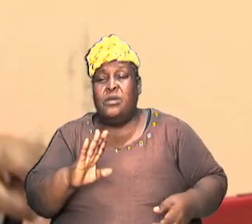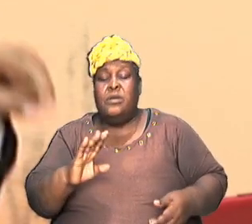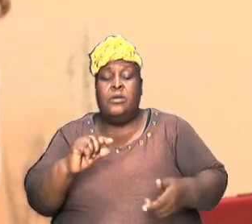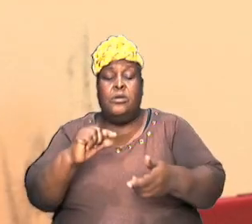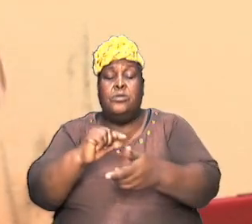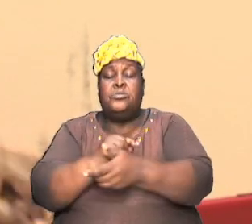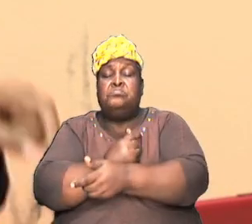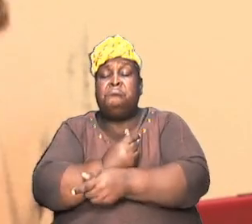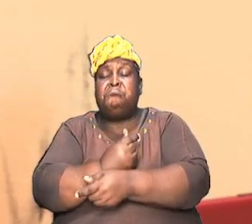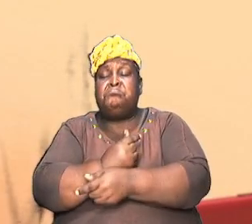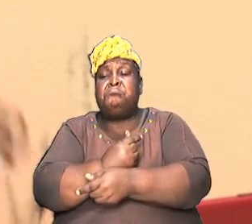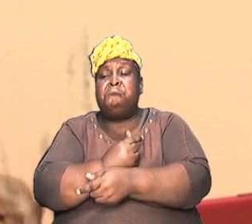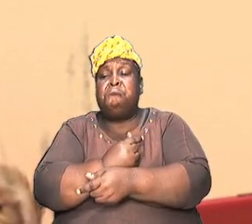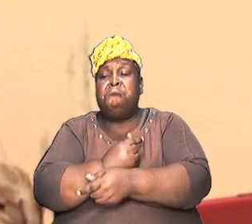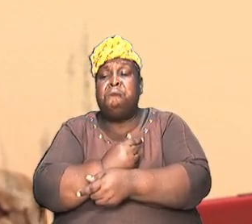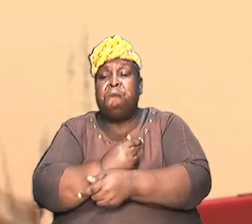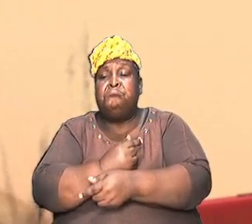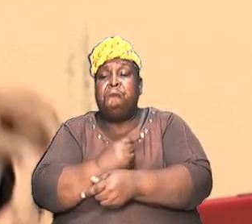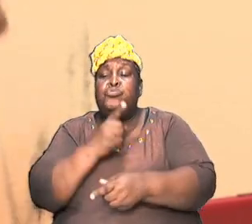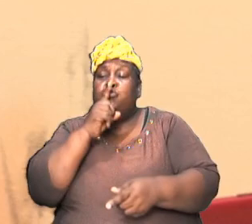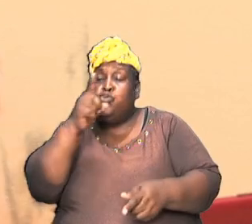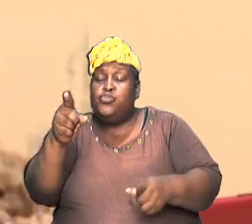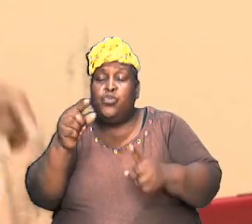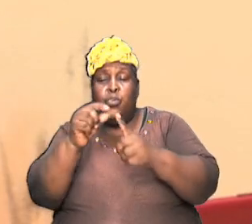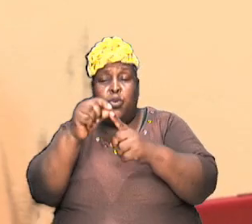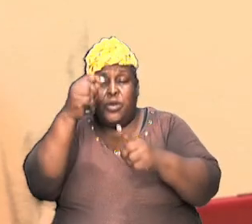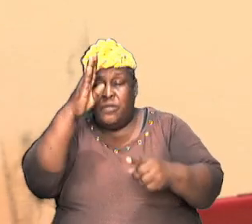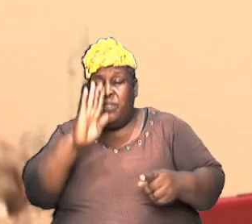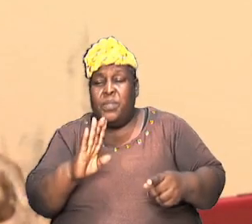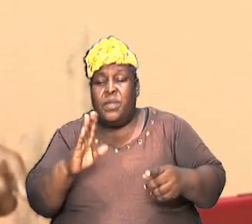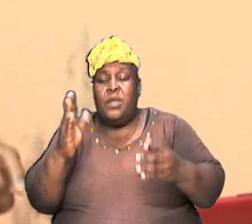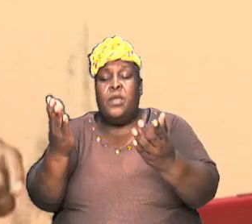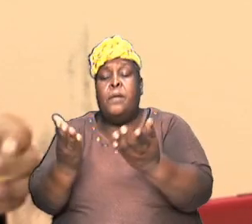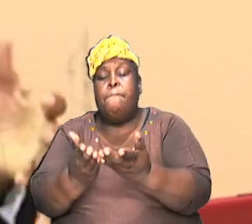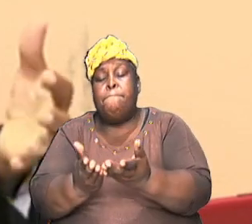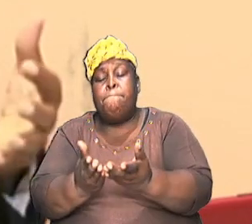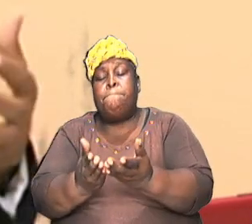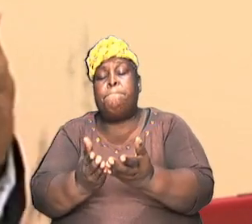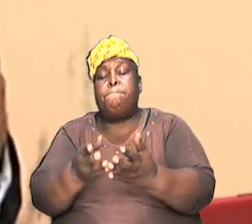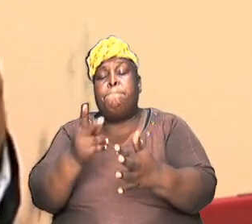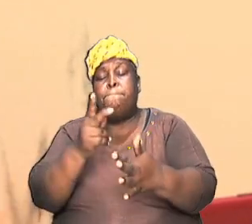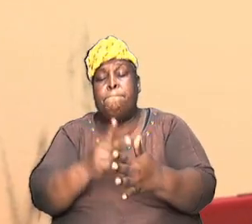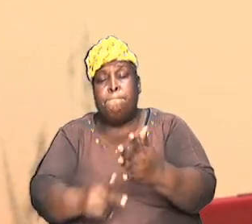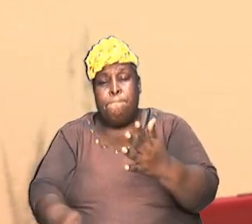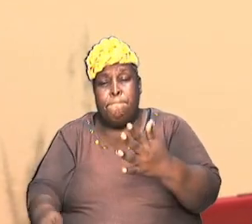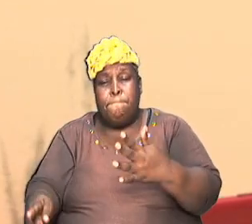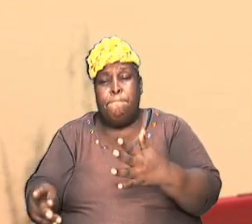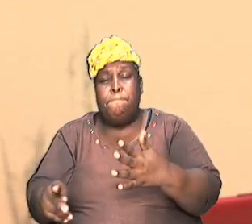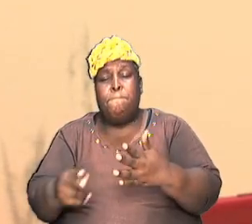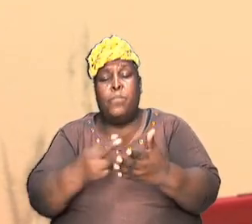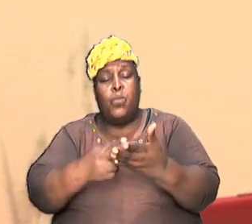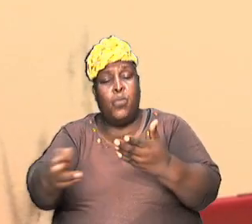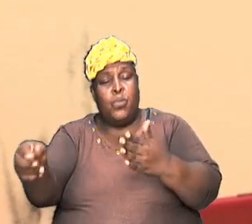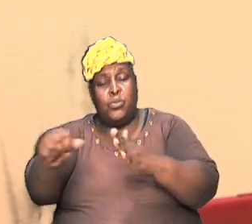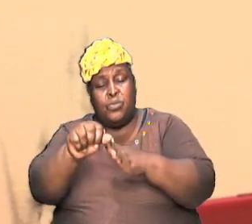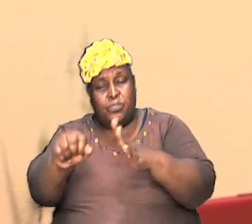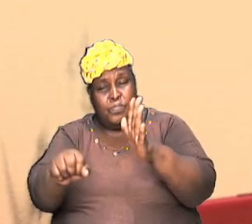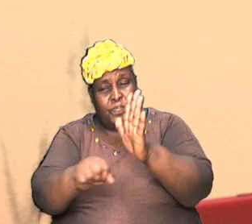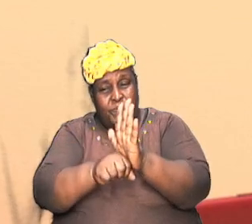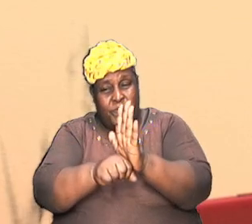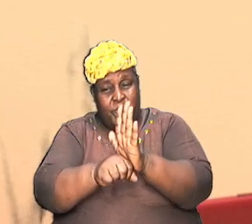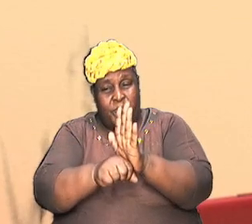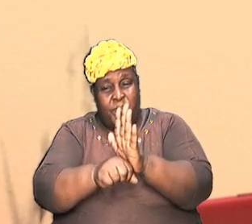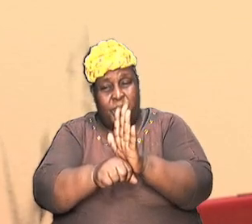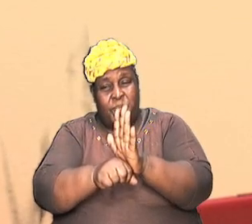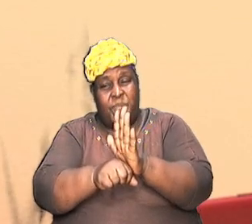is, in fact, the word of God. The book is a part of the Holy Scriptures. And